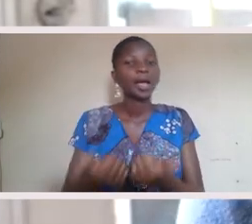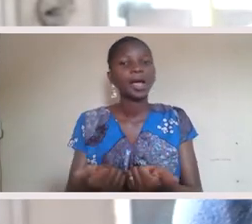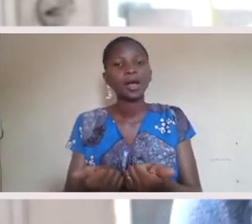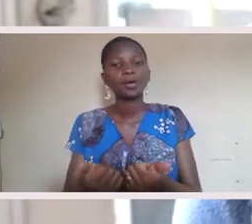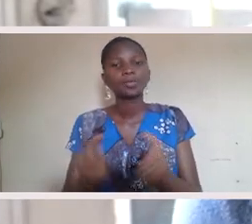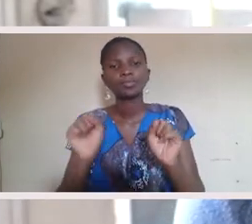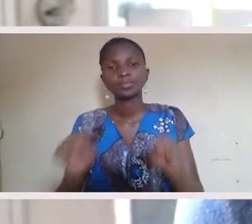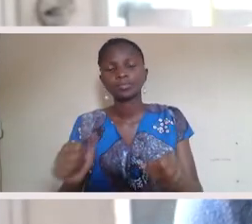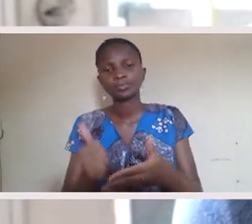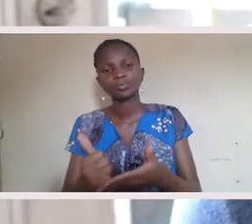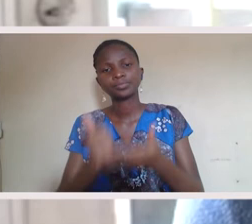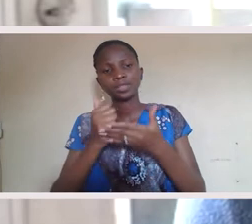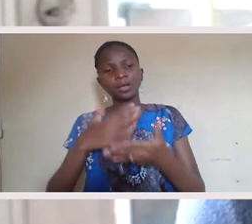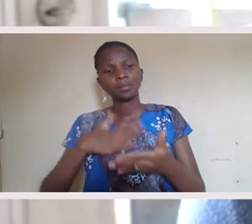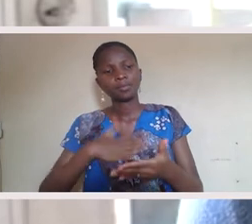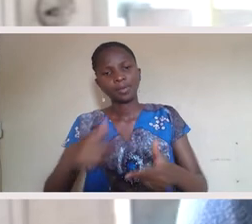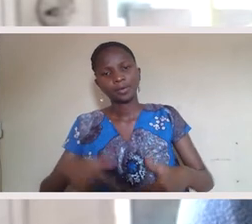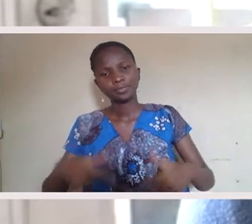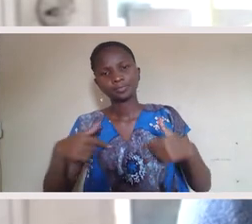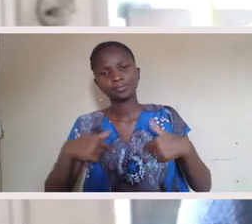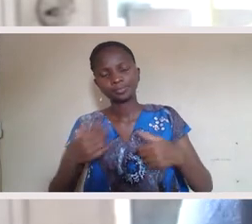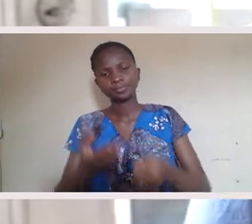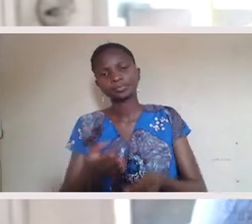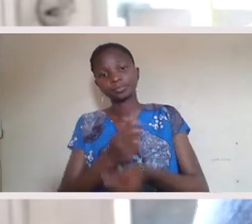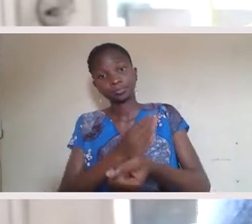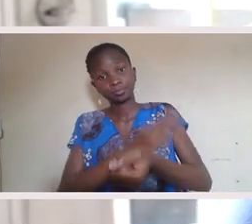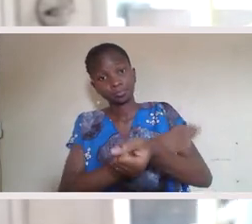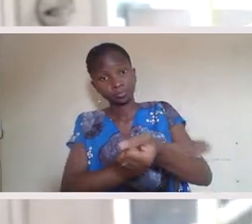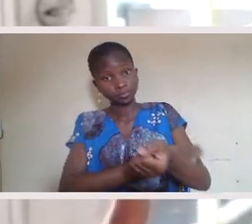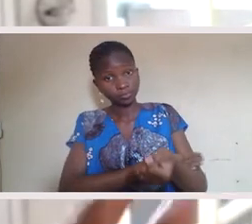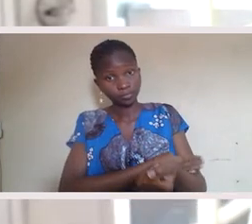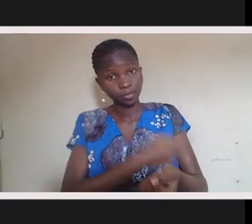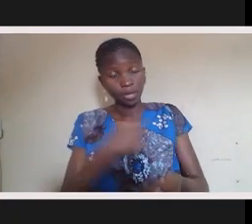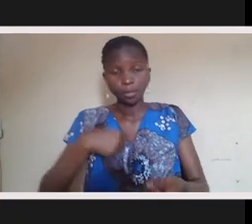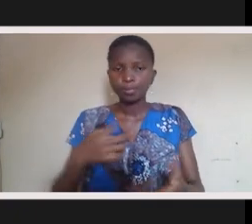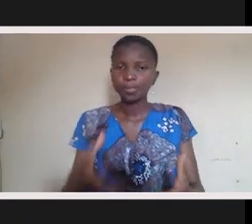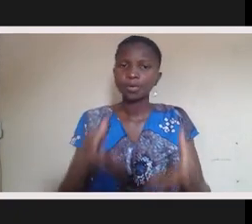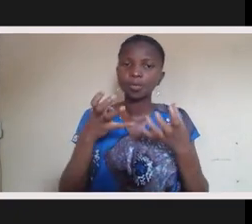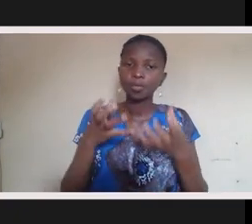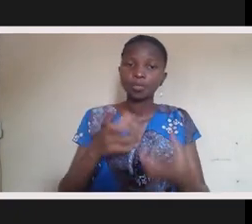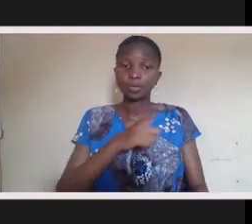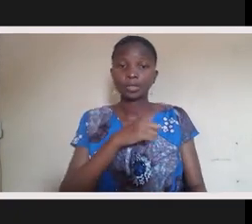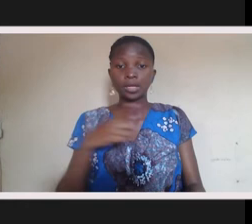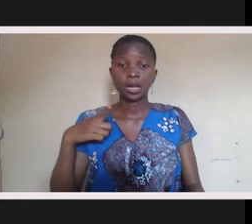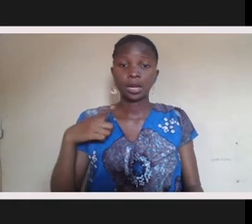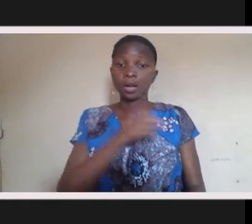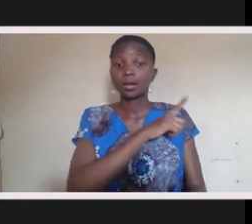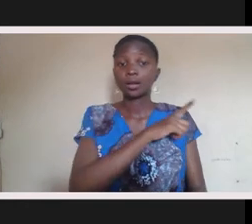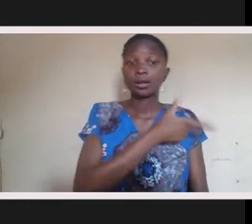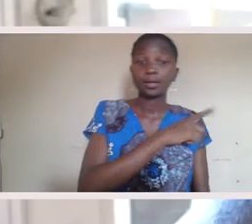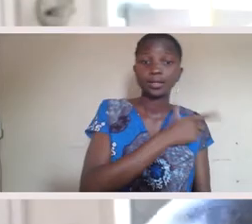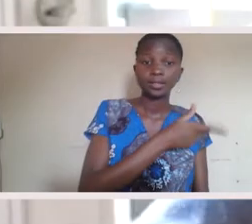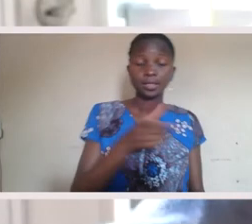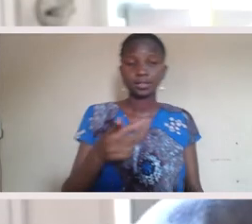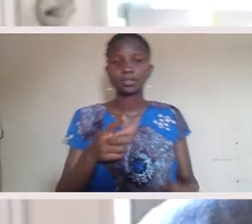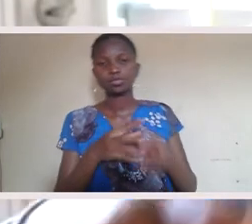life, a more fully self-expressed Lindsay? Or do I want to be constantly